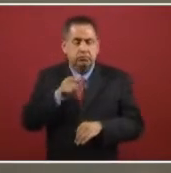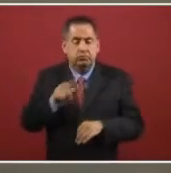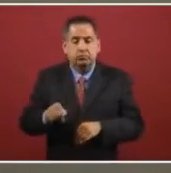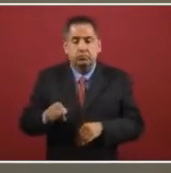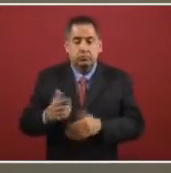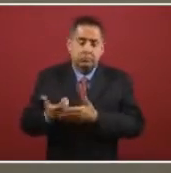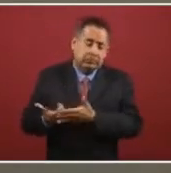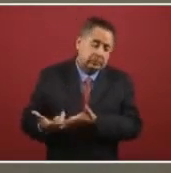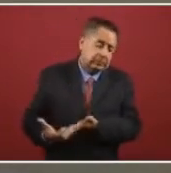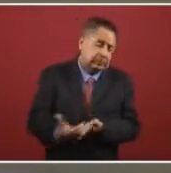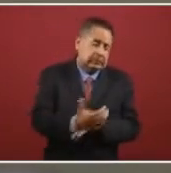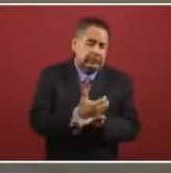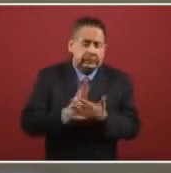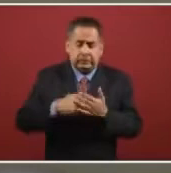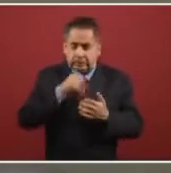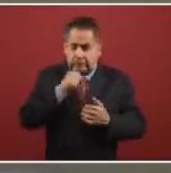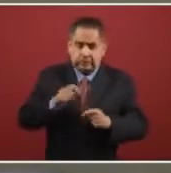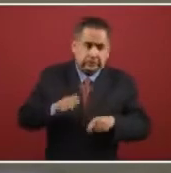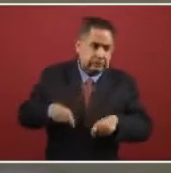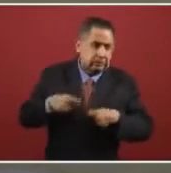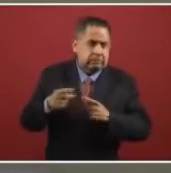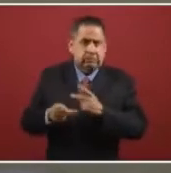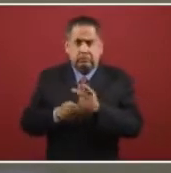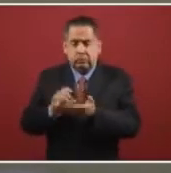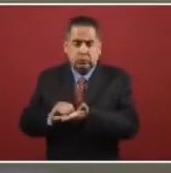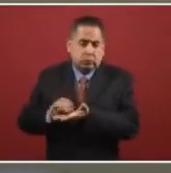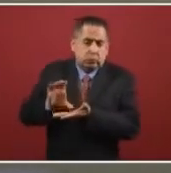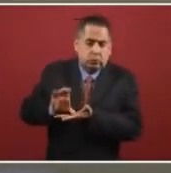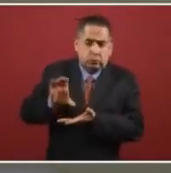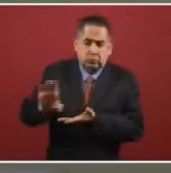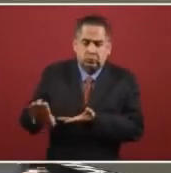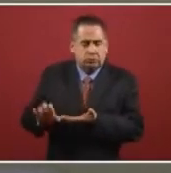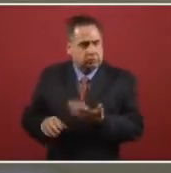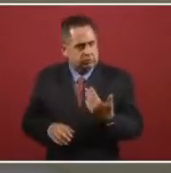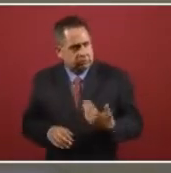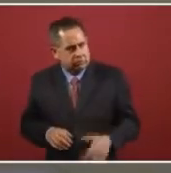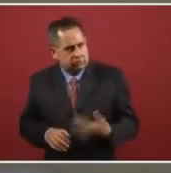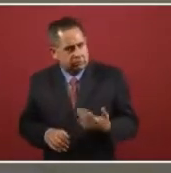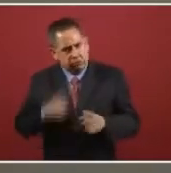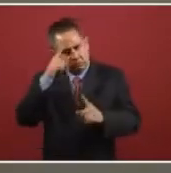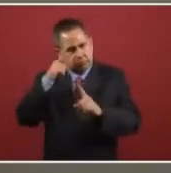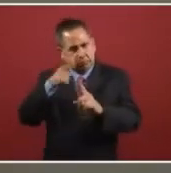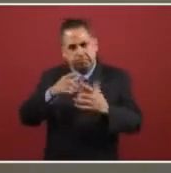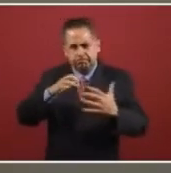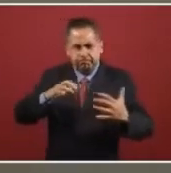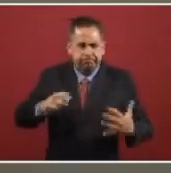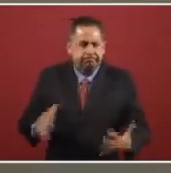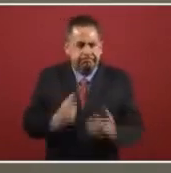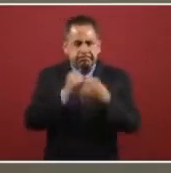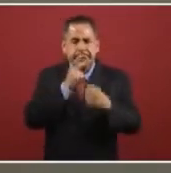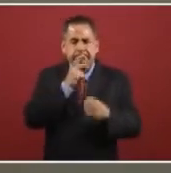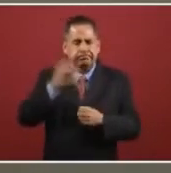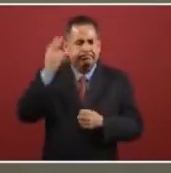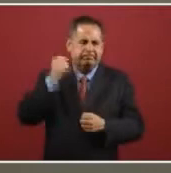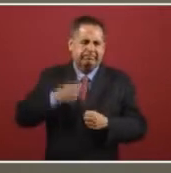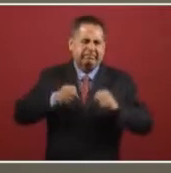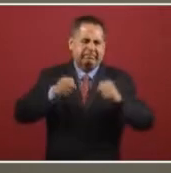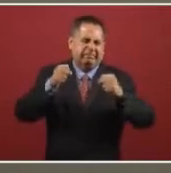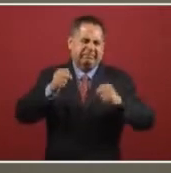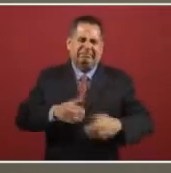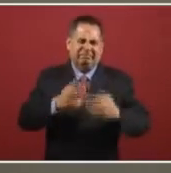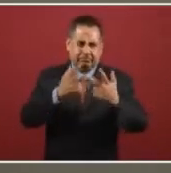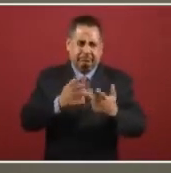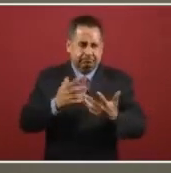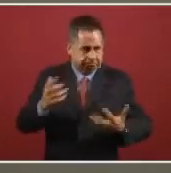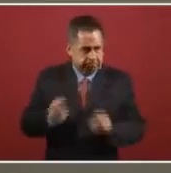have very high salaries and benefits, and if you're going to rescue a company that they